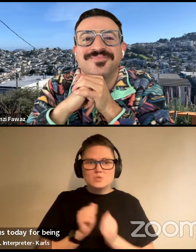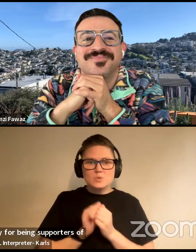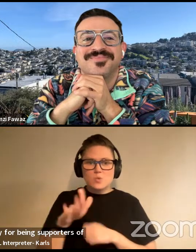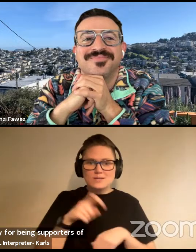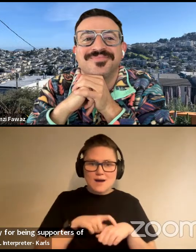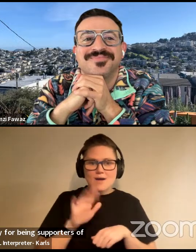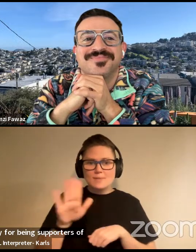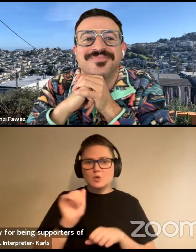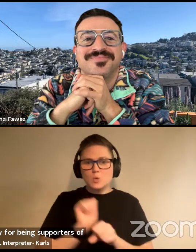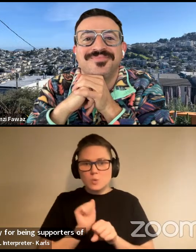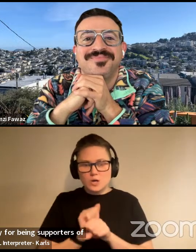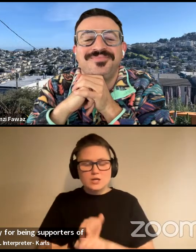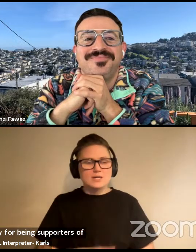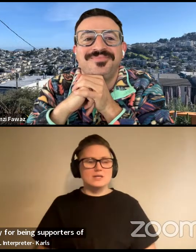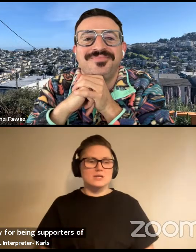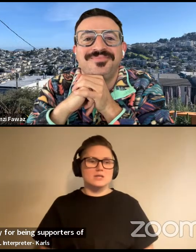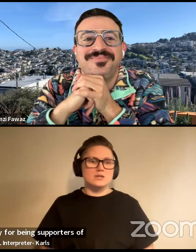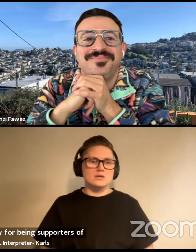Um,